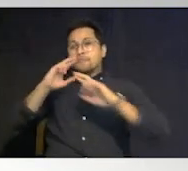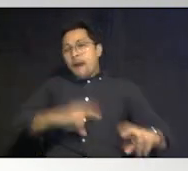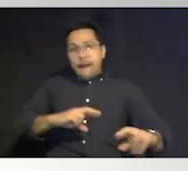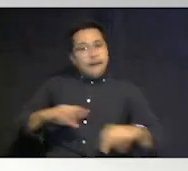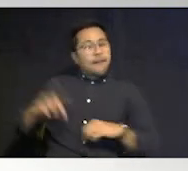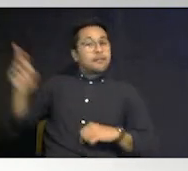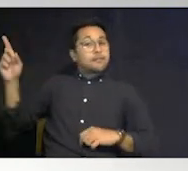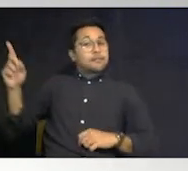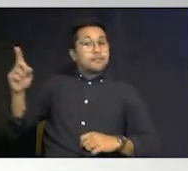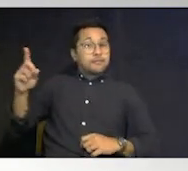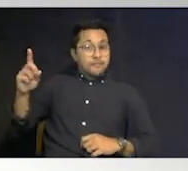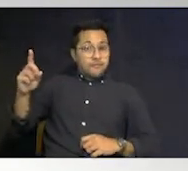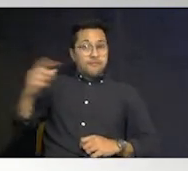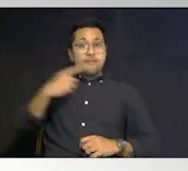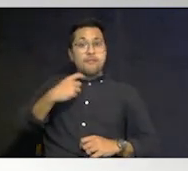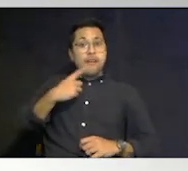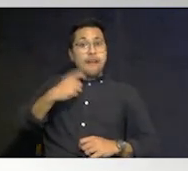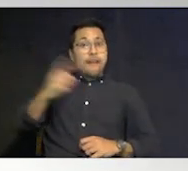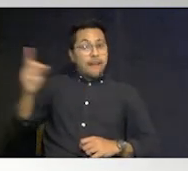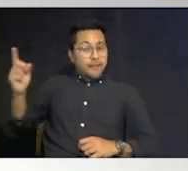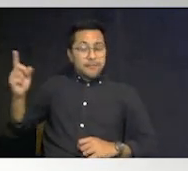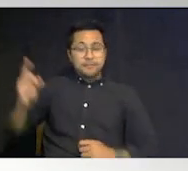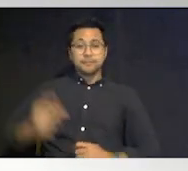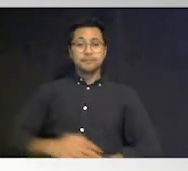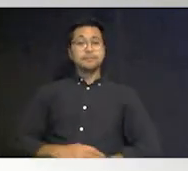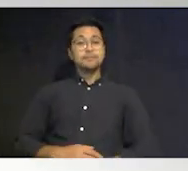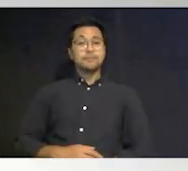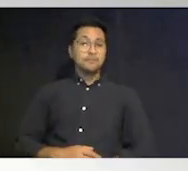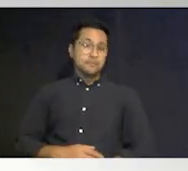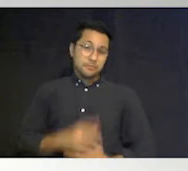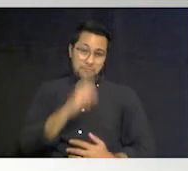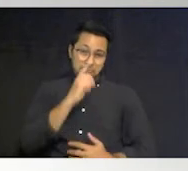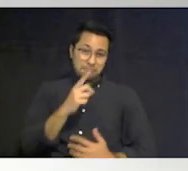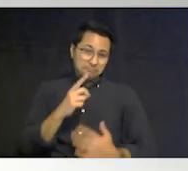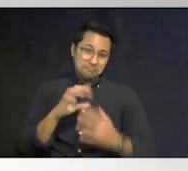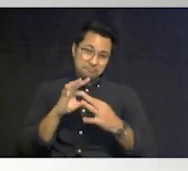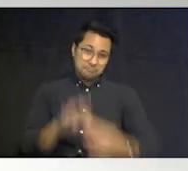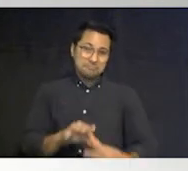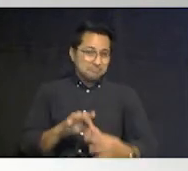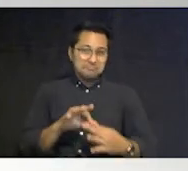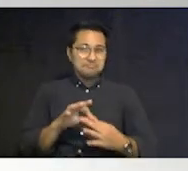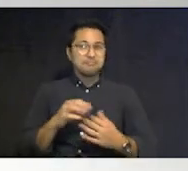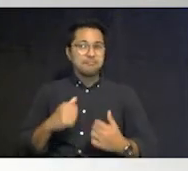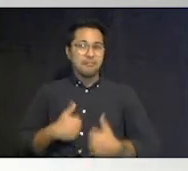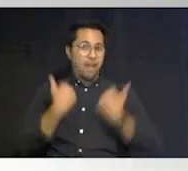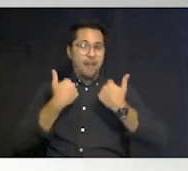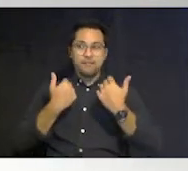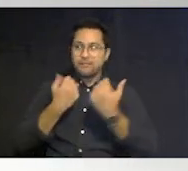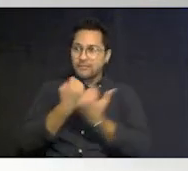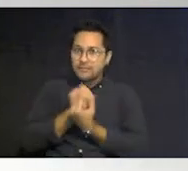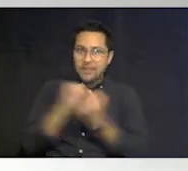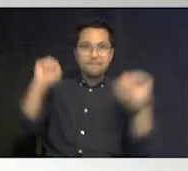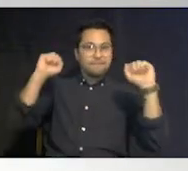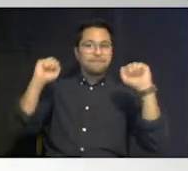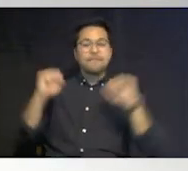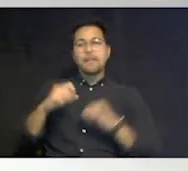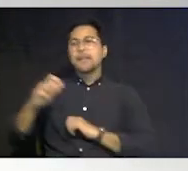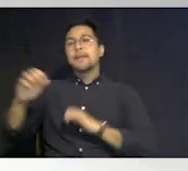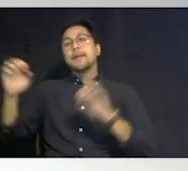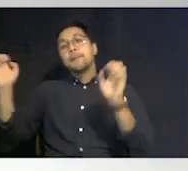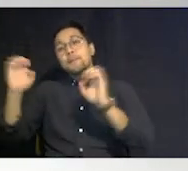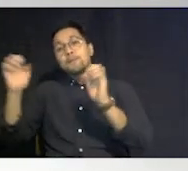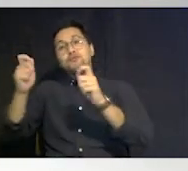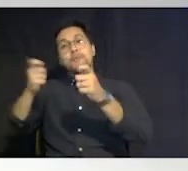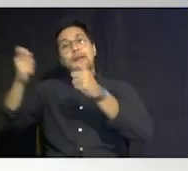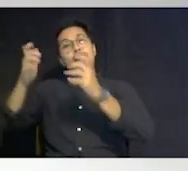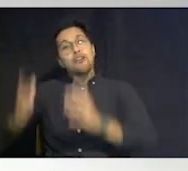um and that's really life safety decisions that's where emergency managers and